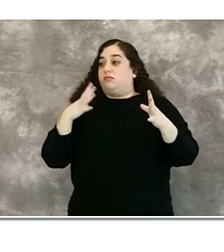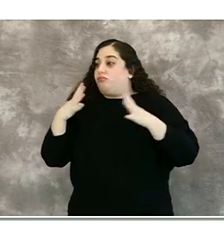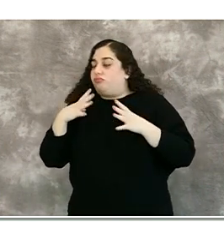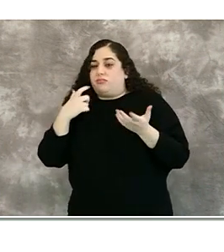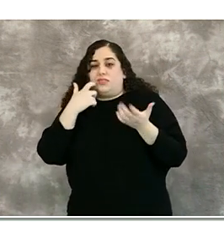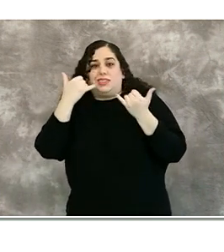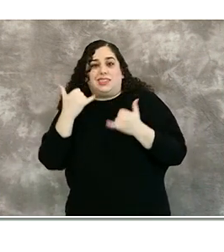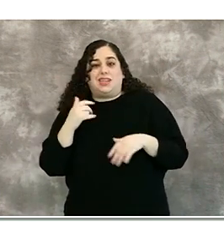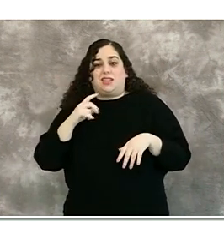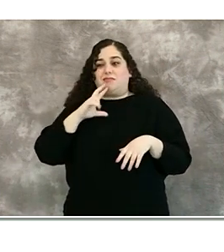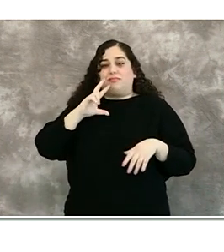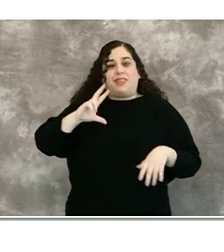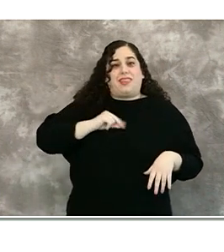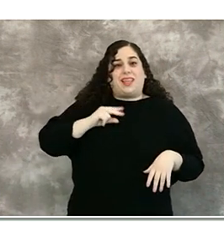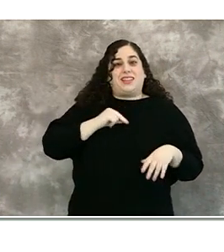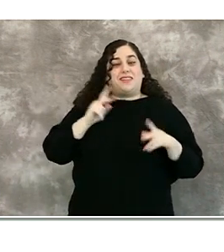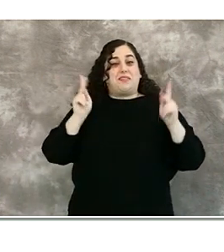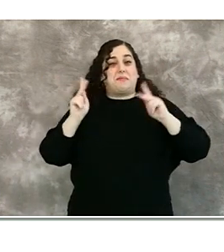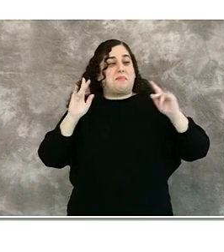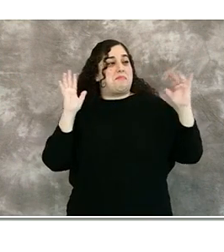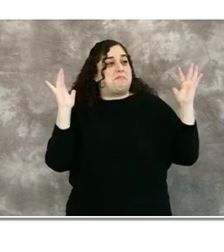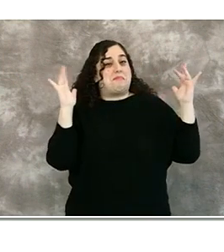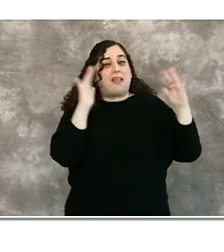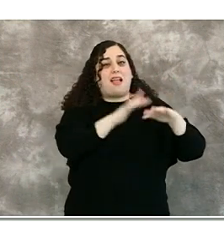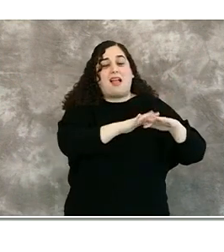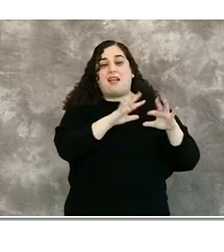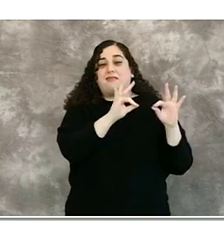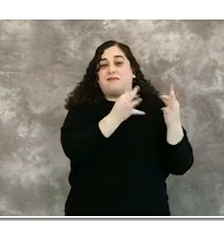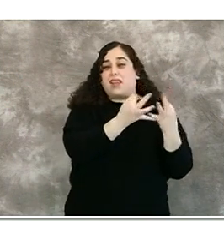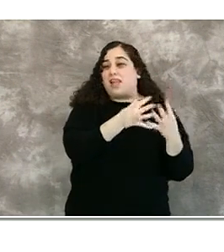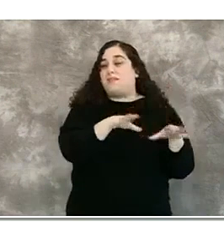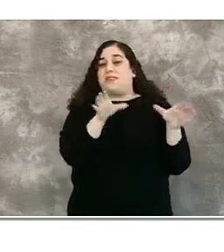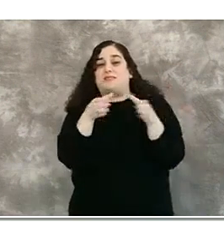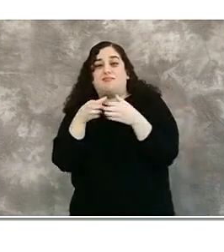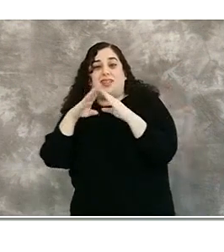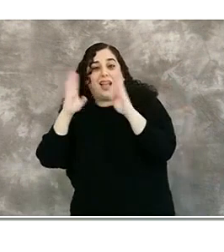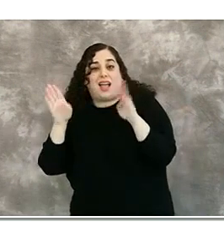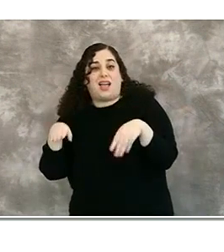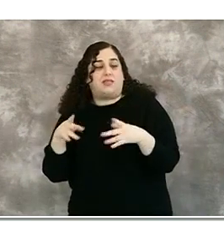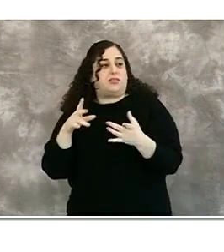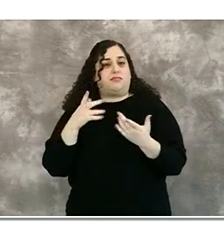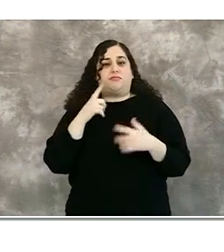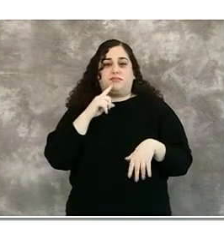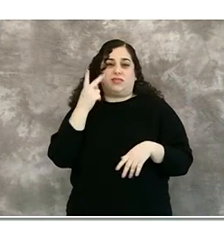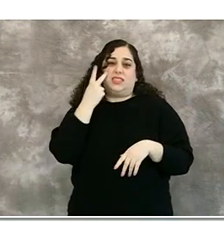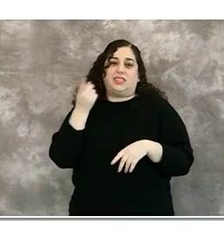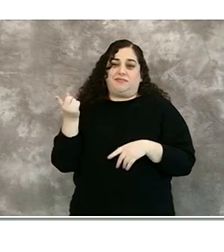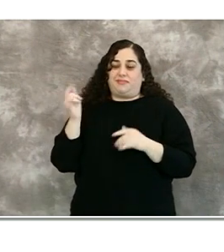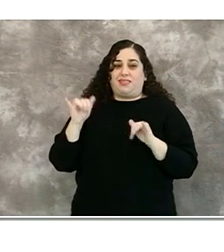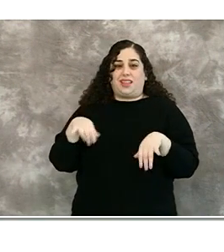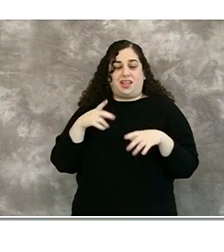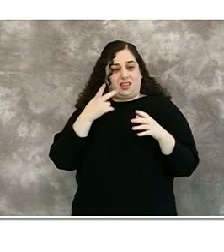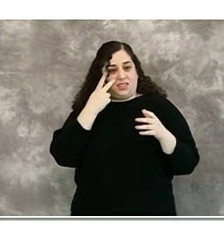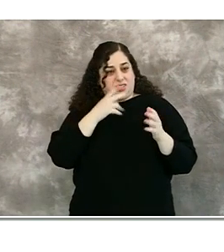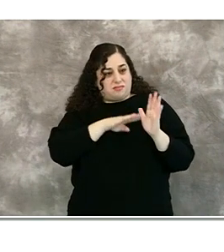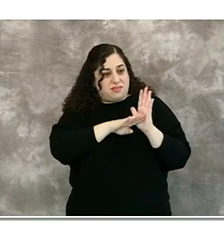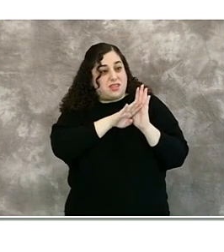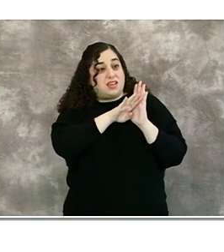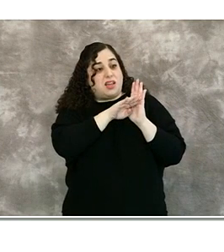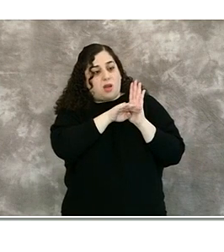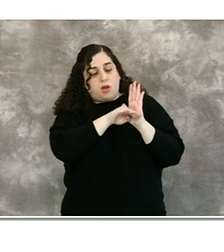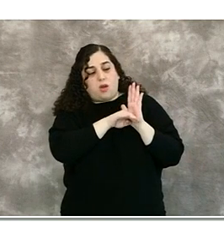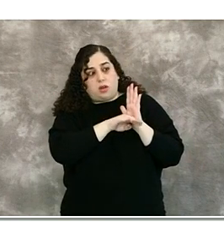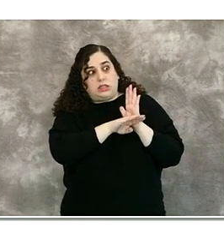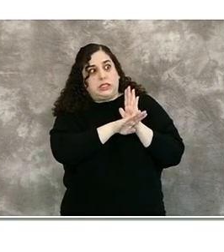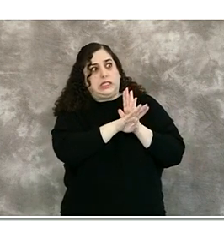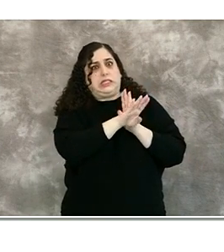Thanksgiving holiday weekend. This next slide shows the classic epidemiologic curve with the number of cases in San Diego